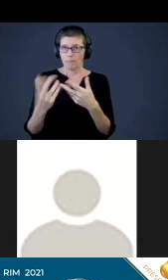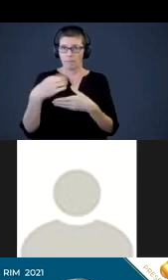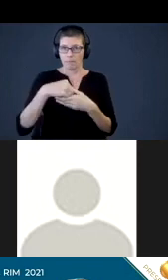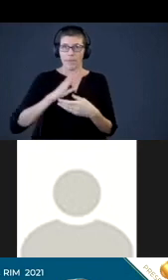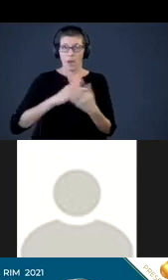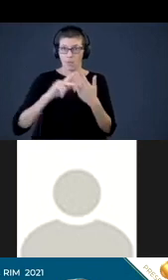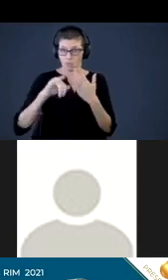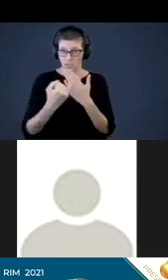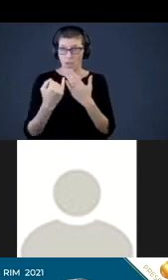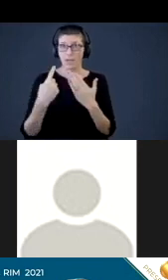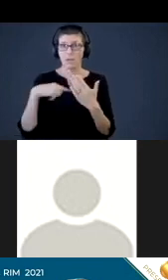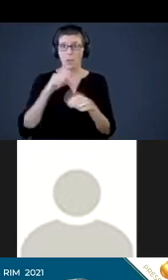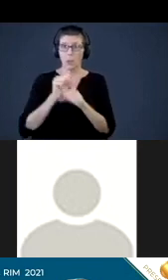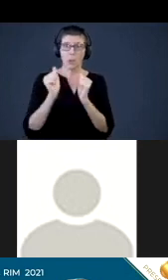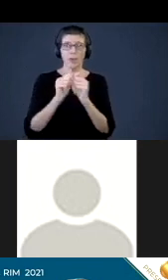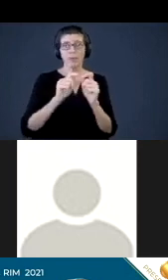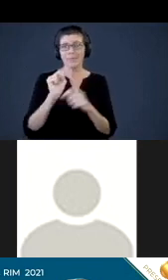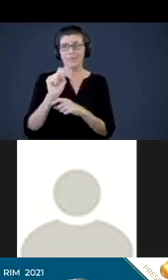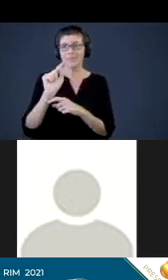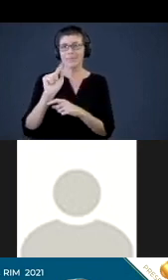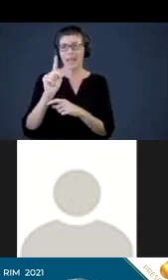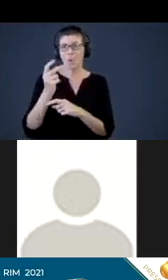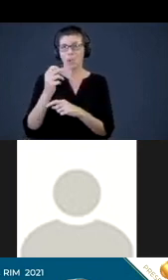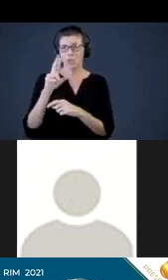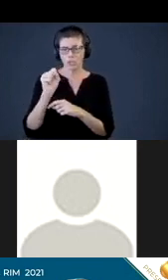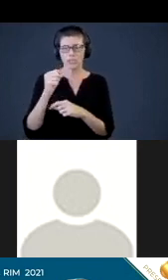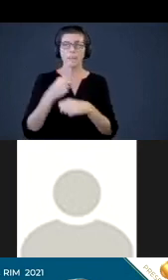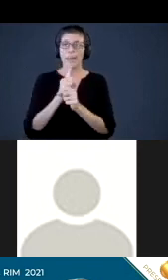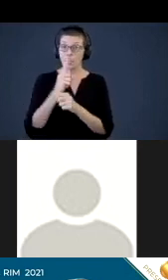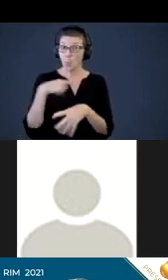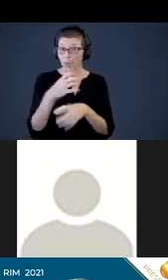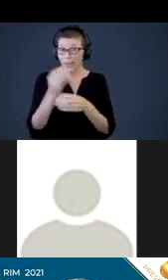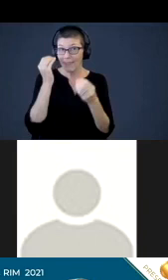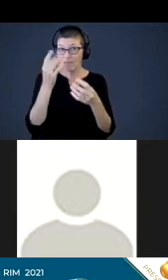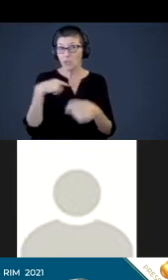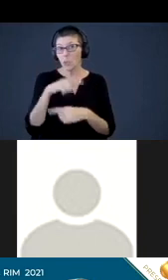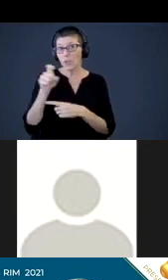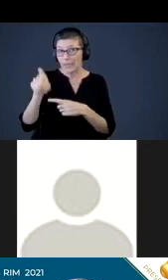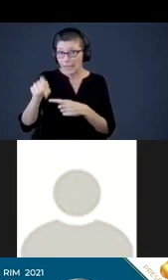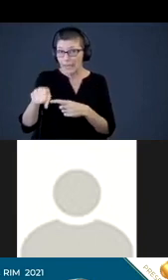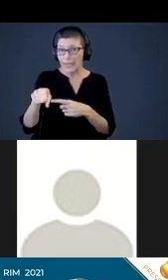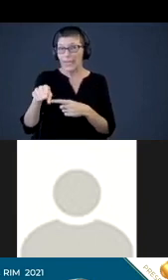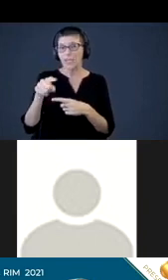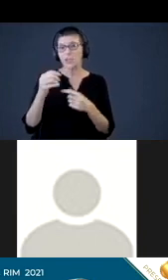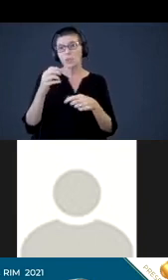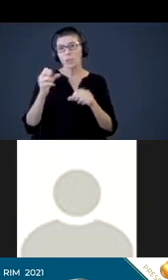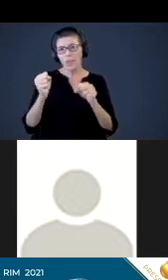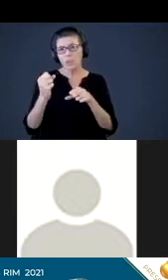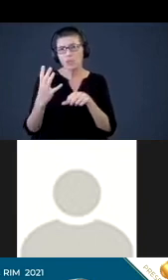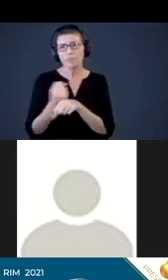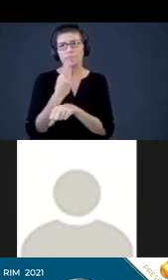that we work with these stakeholders to ensure that we get the information that we need to be able to leverage these resources.